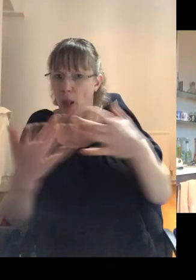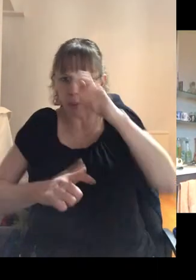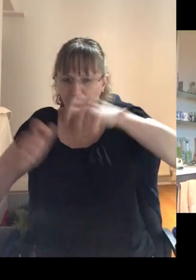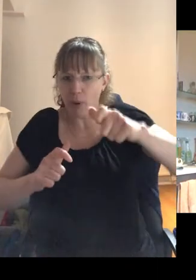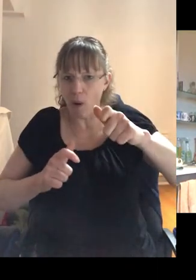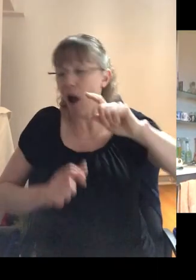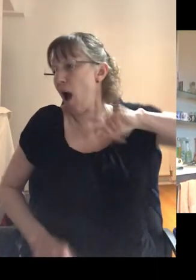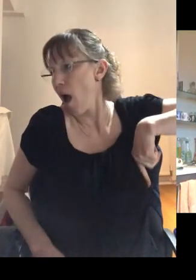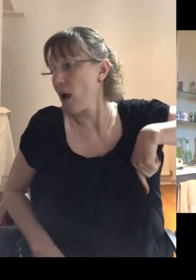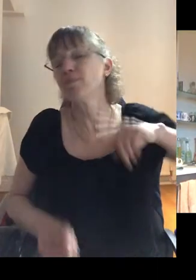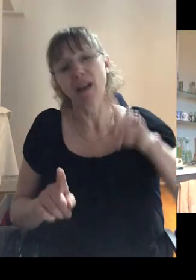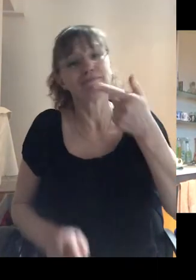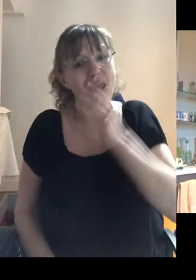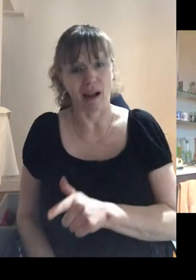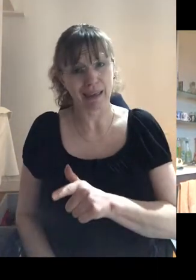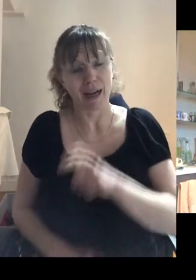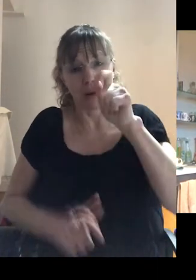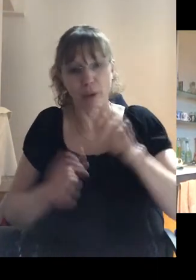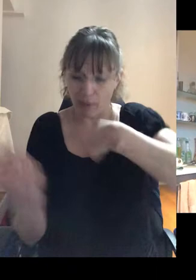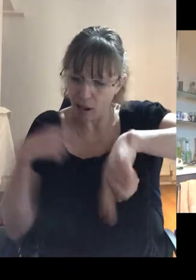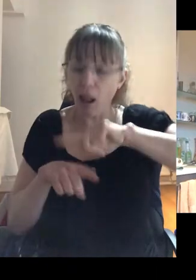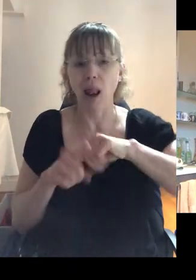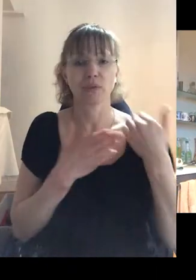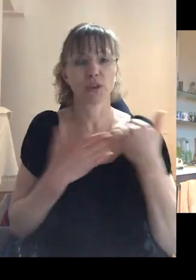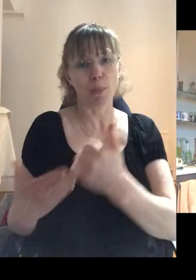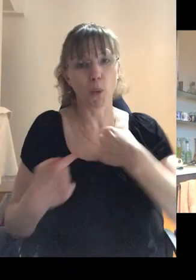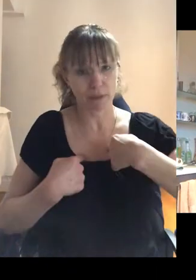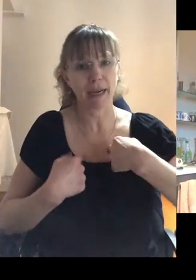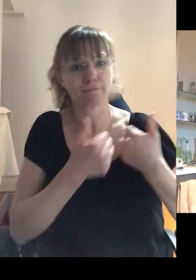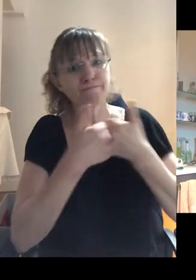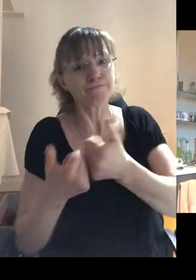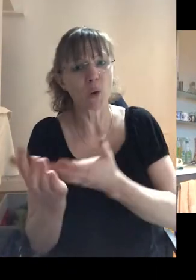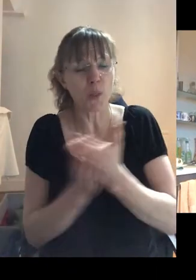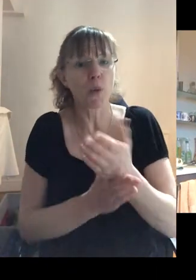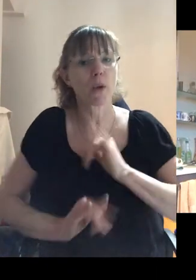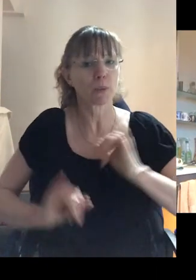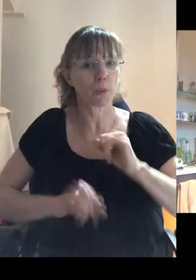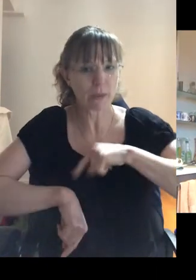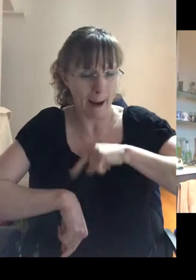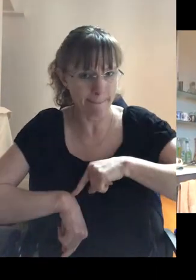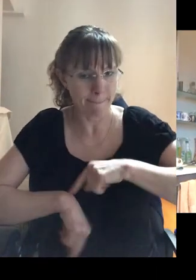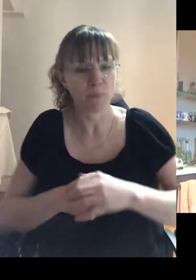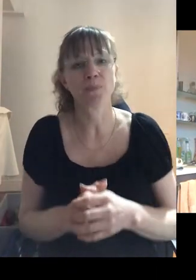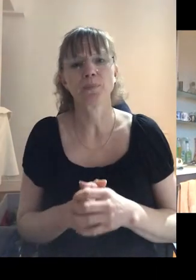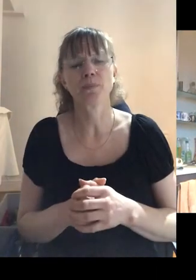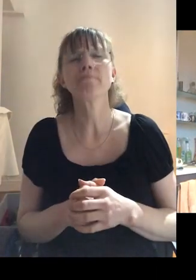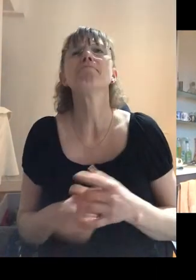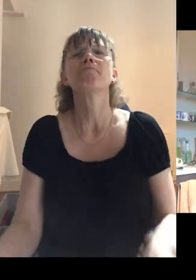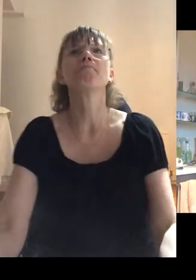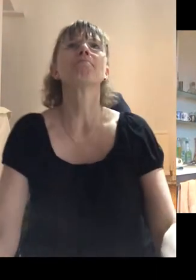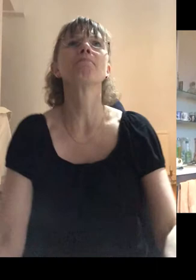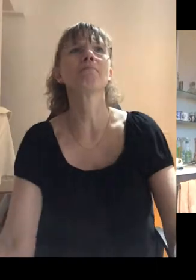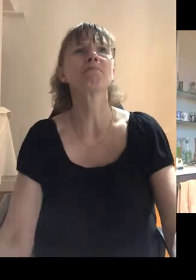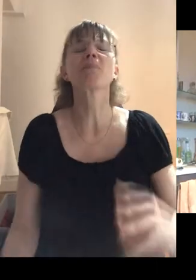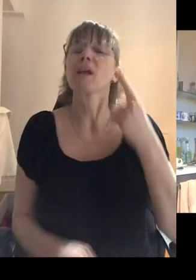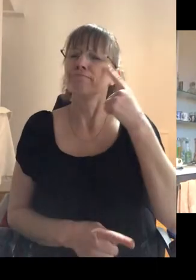Um, but I was very, very lucky that people rallied around me and supported me through those, uh, years. I think that's true. But